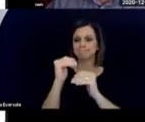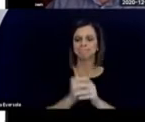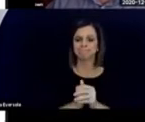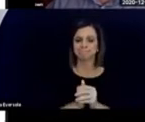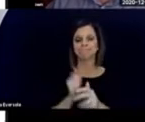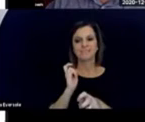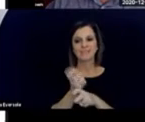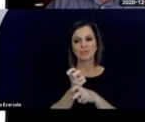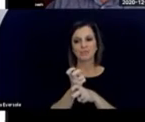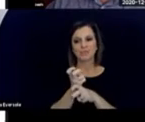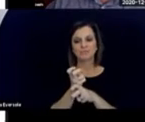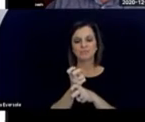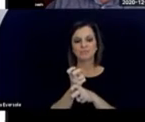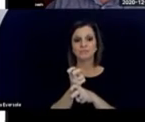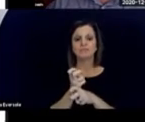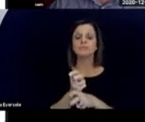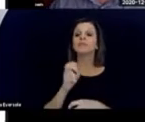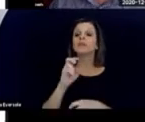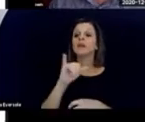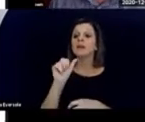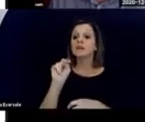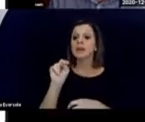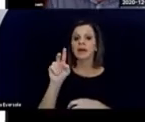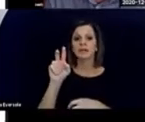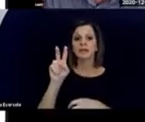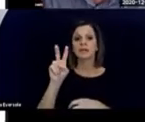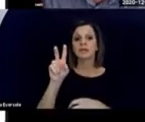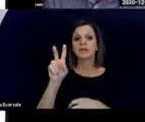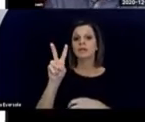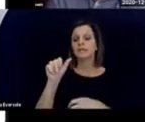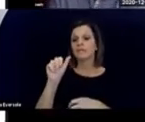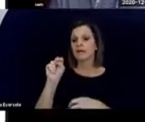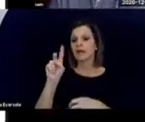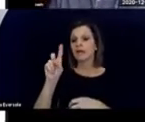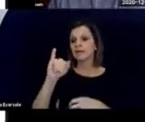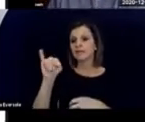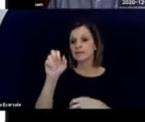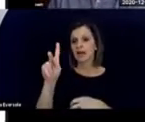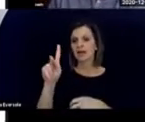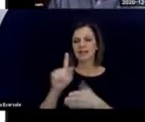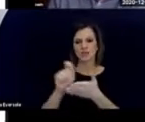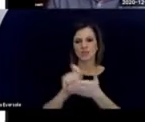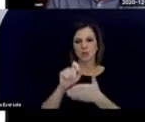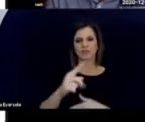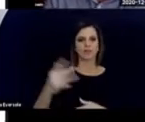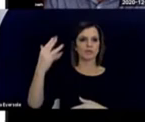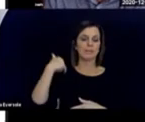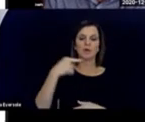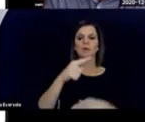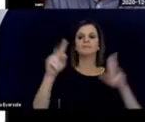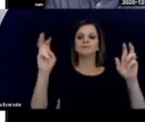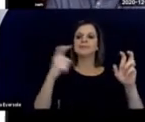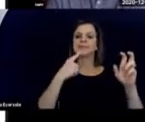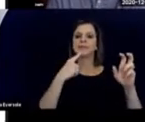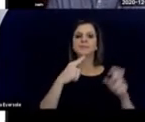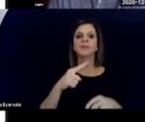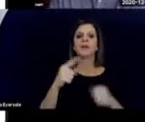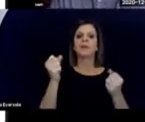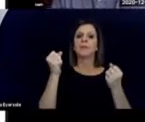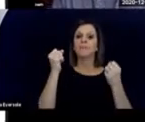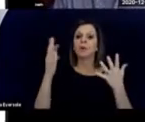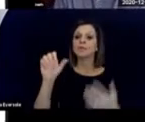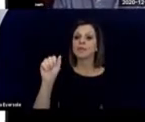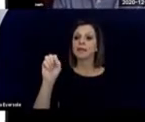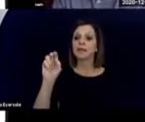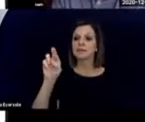So it's, it's, it's and Jan van Dijk wrote this a long time ago. He said, the